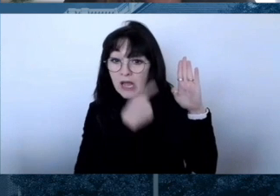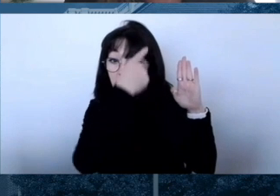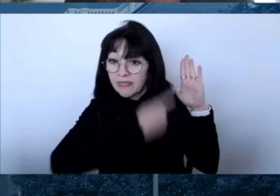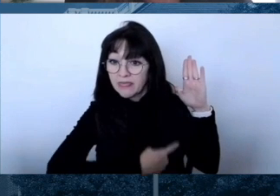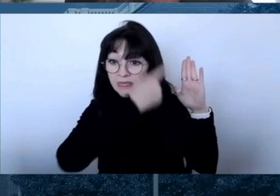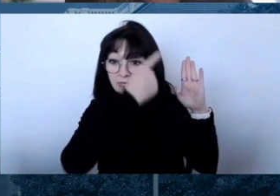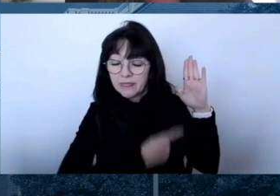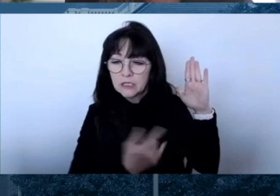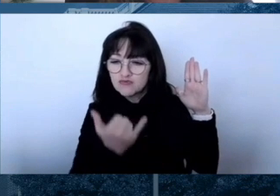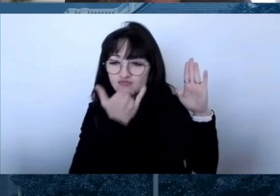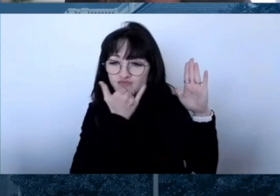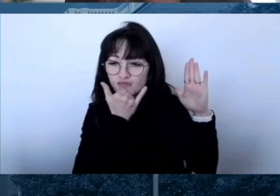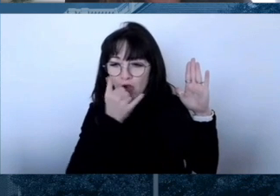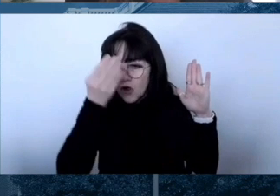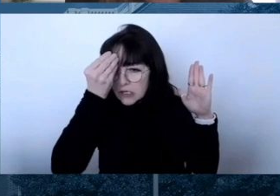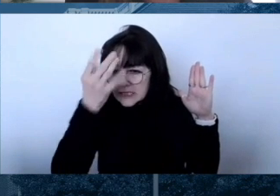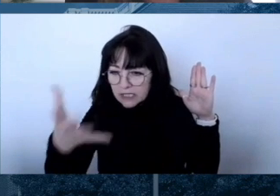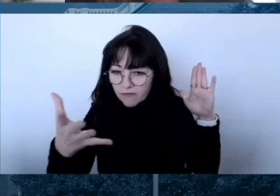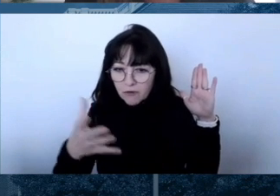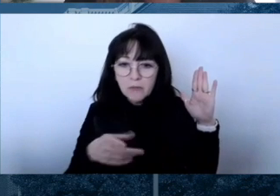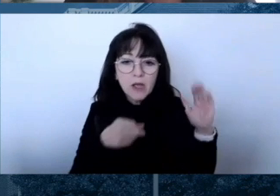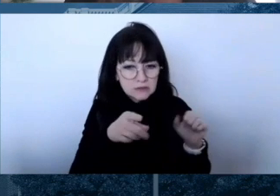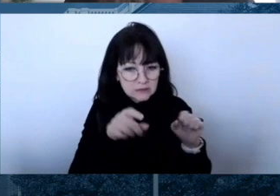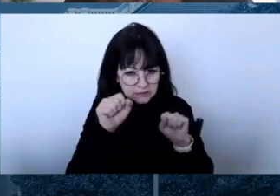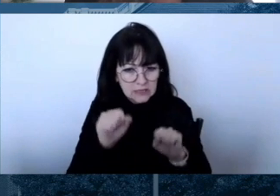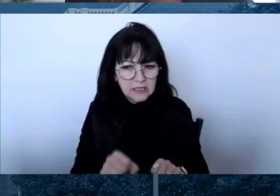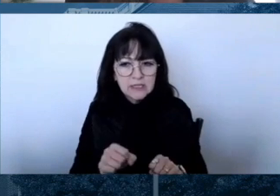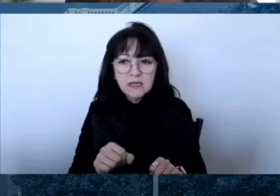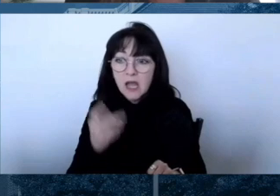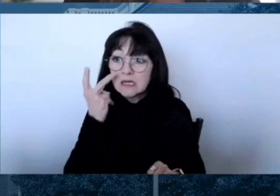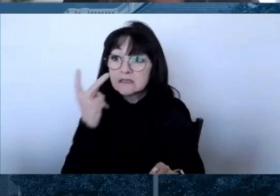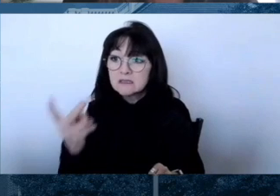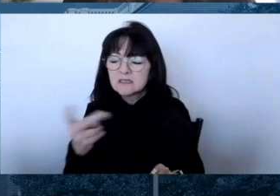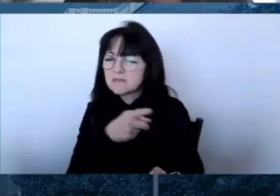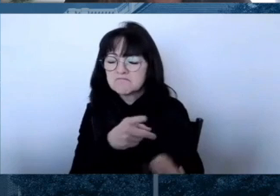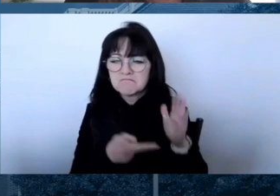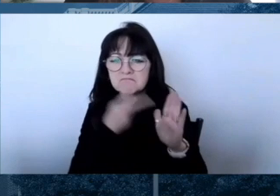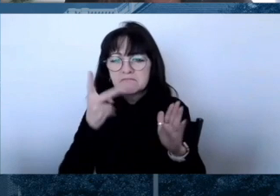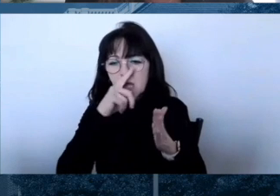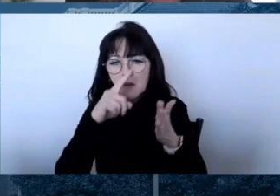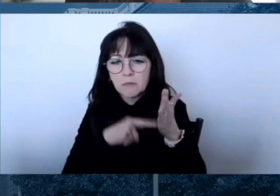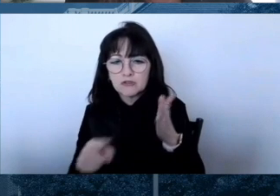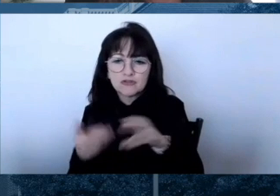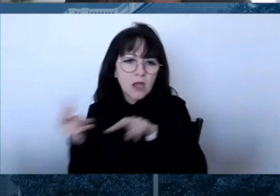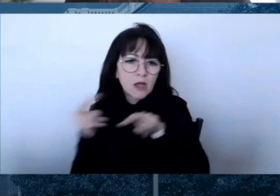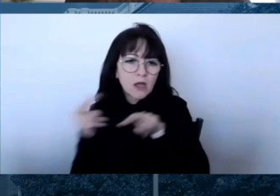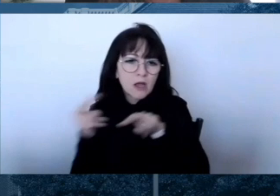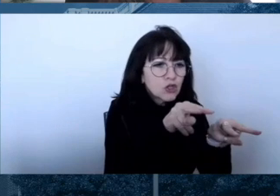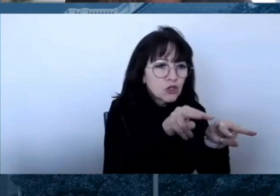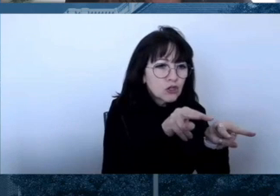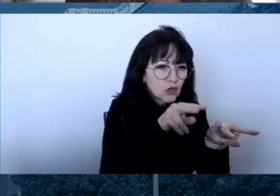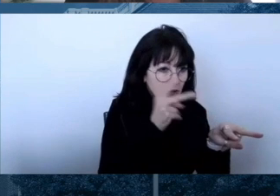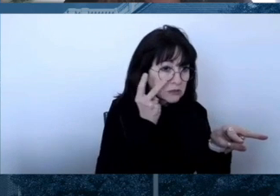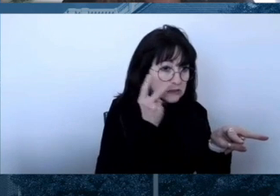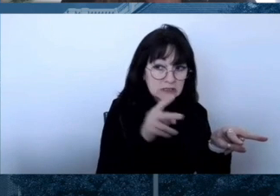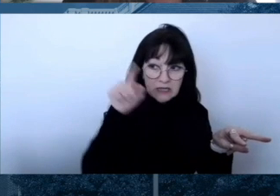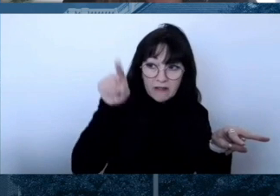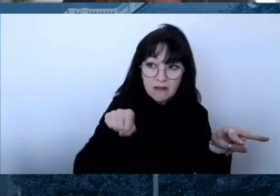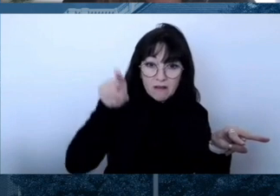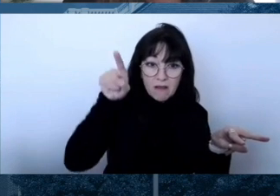circulating claims. You can ask a trusted healthcare professional like a doctor or a nurse.